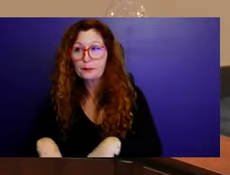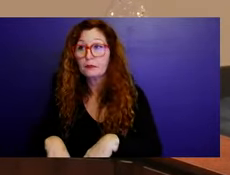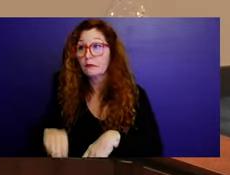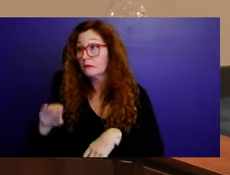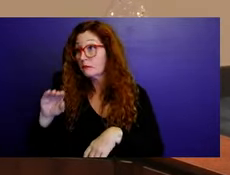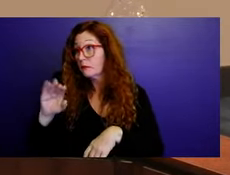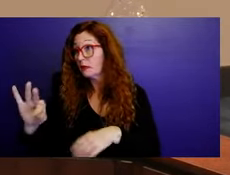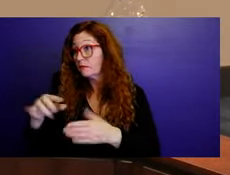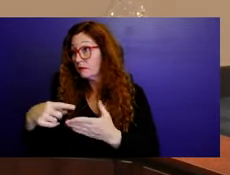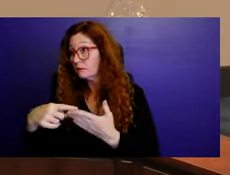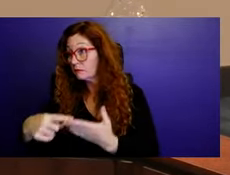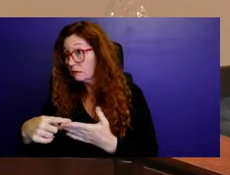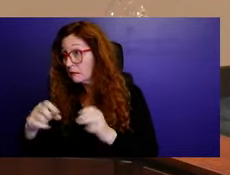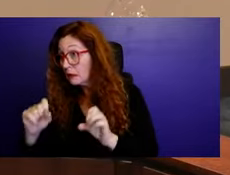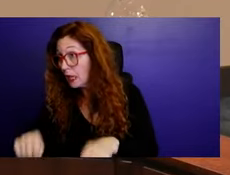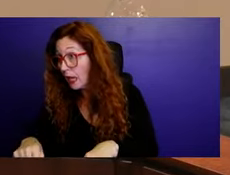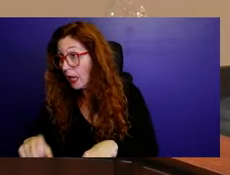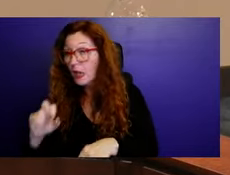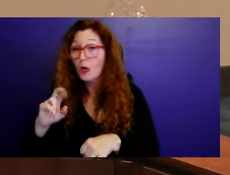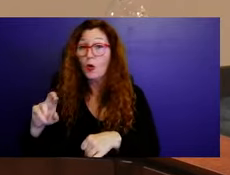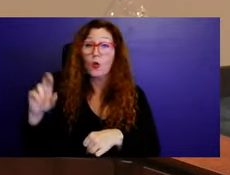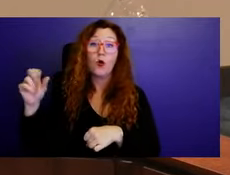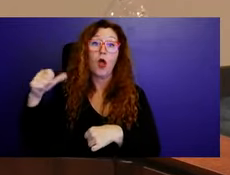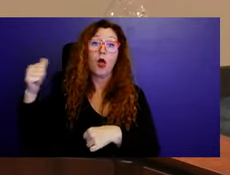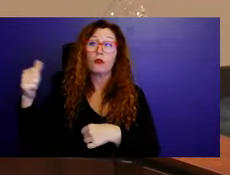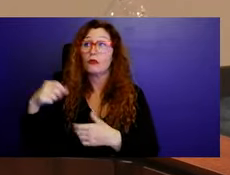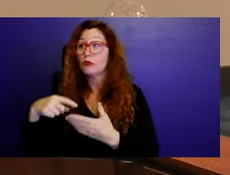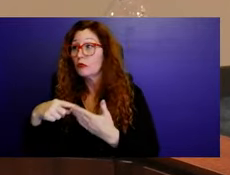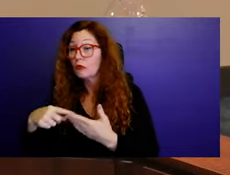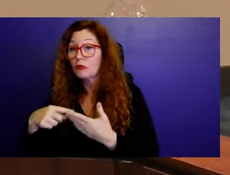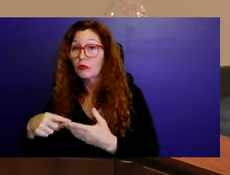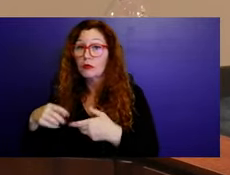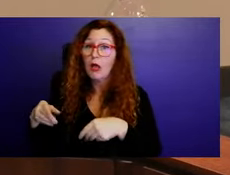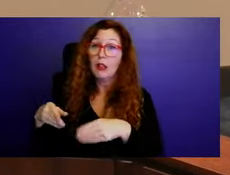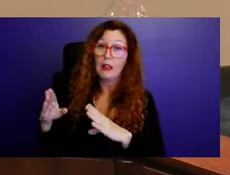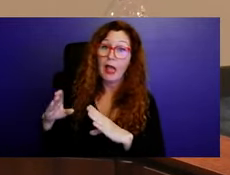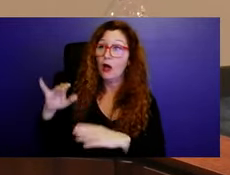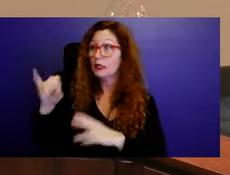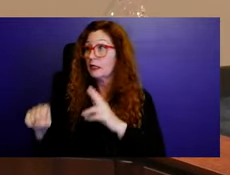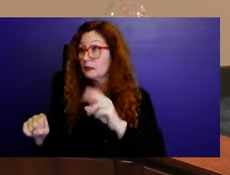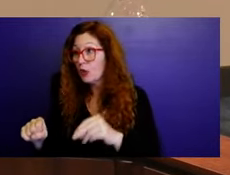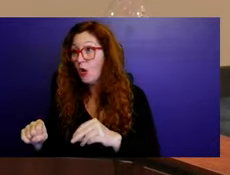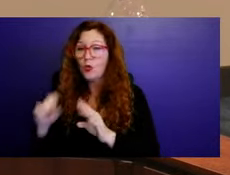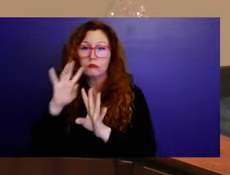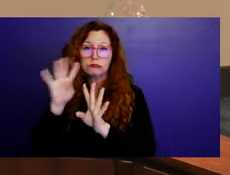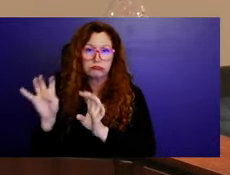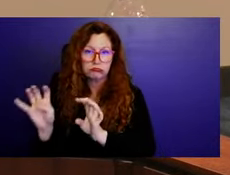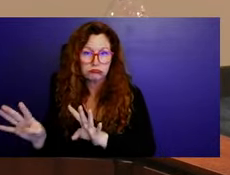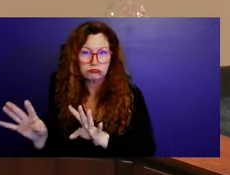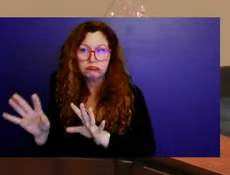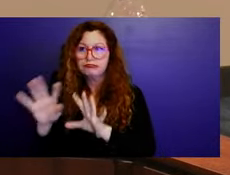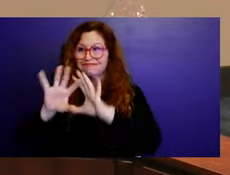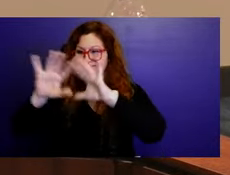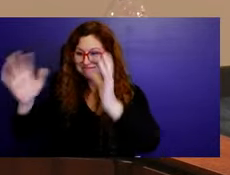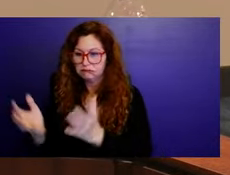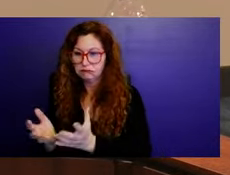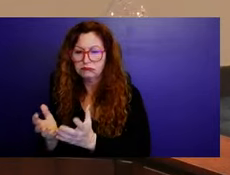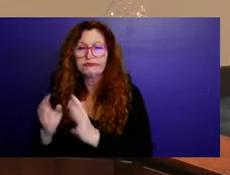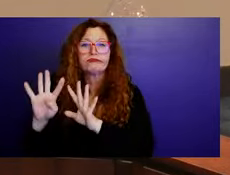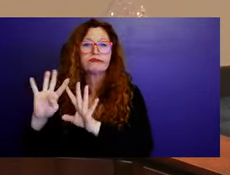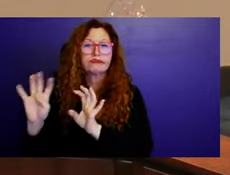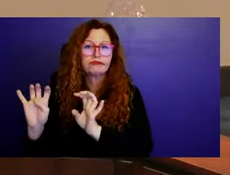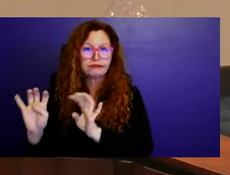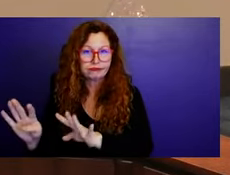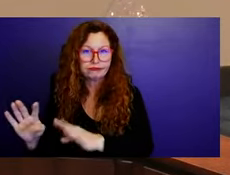cannot annex them for other reasons such as enclaves and so on and so forth. So it represents anything that is not a